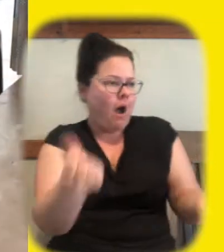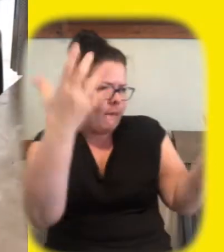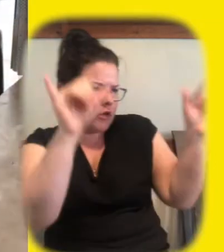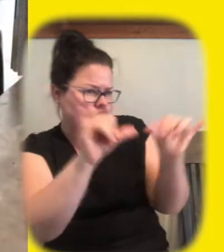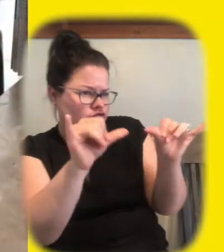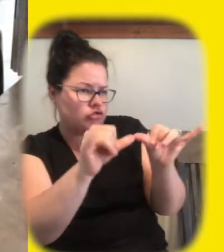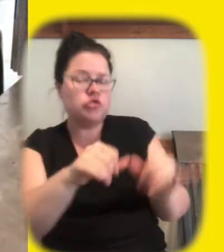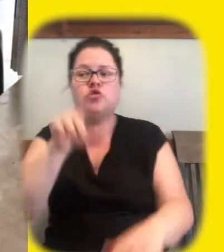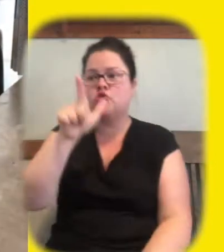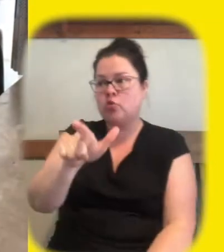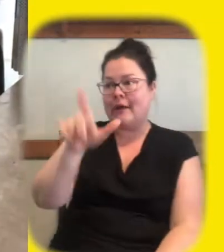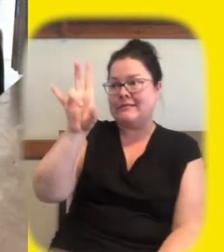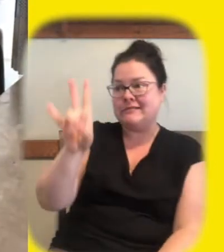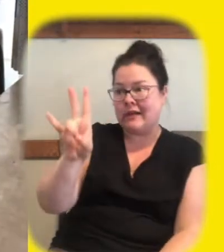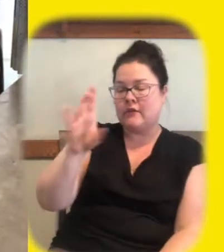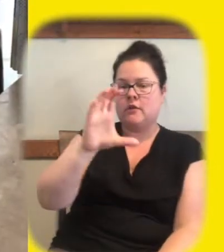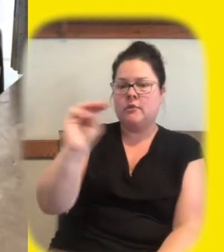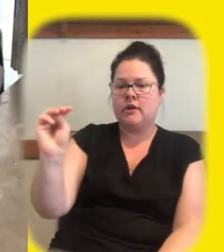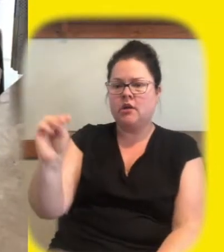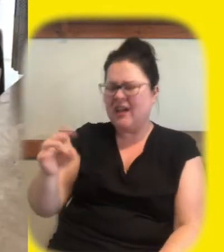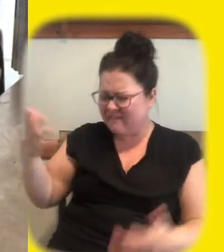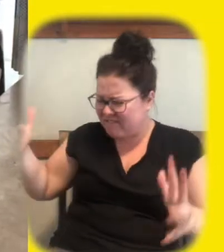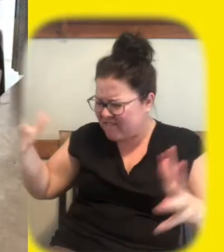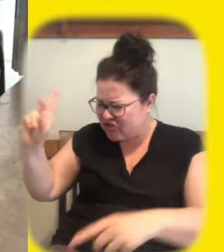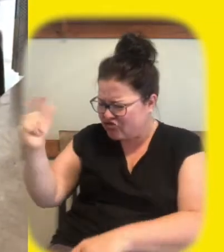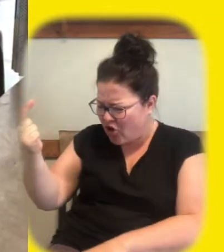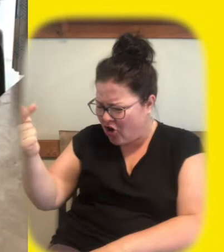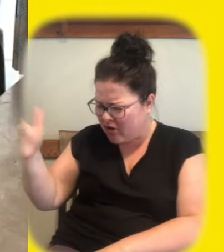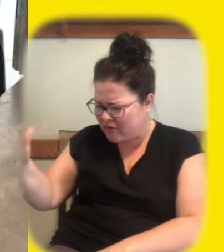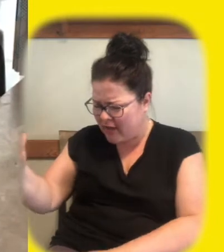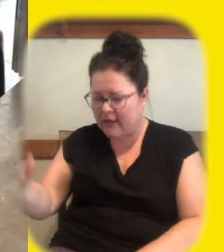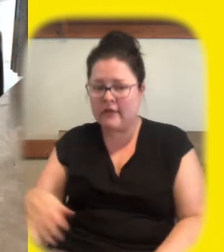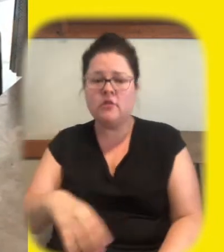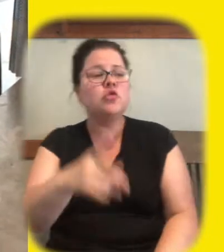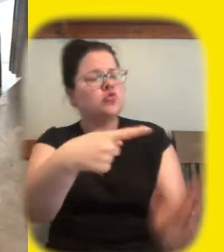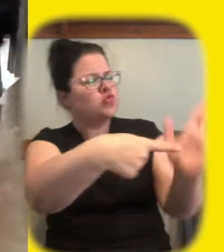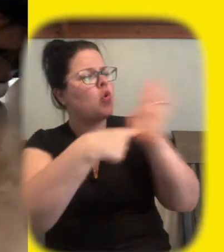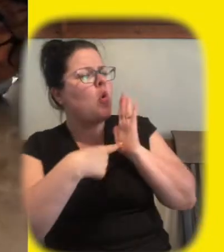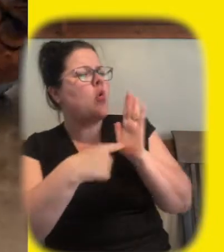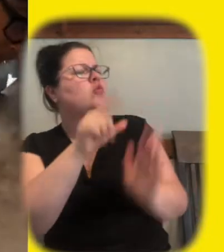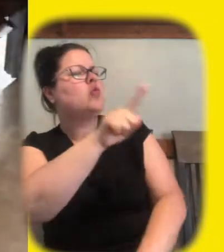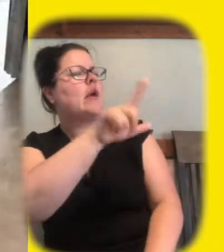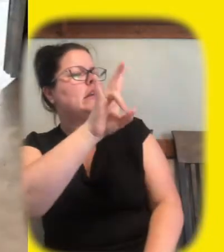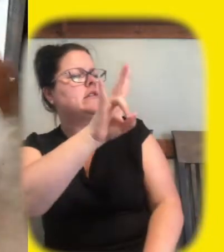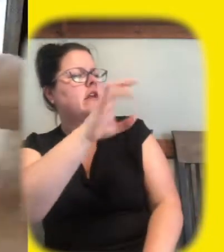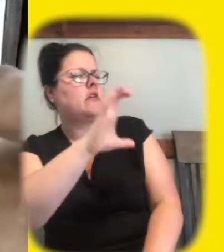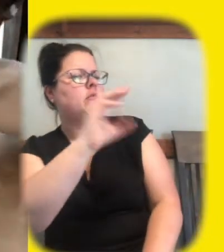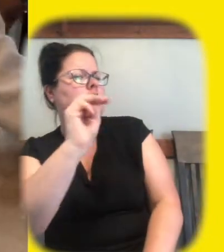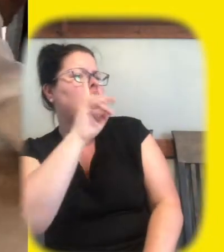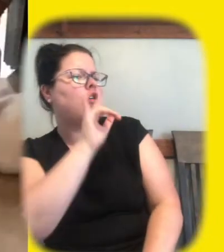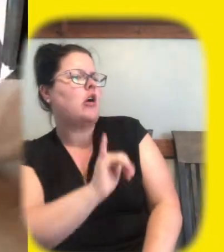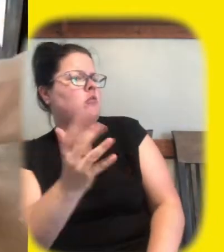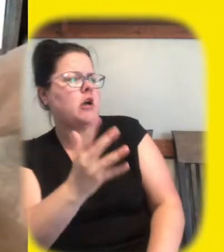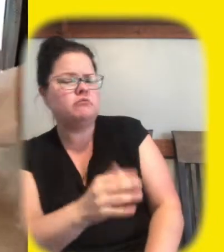can you show us what that looks like can you show us what that looks like